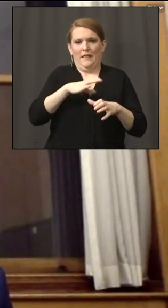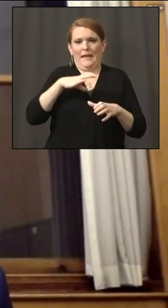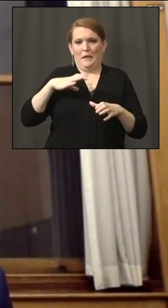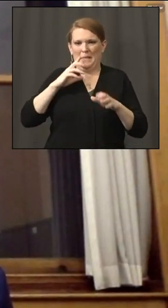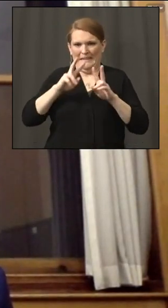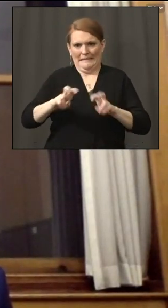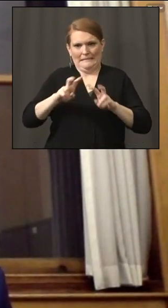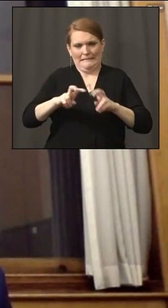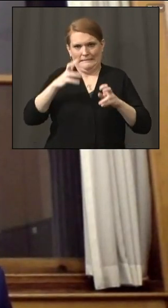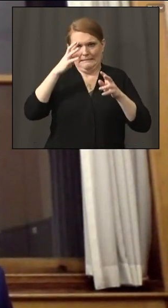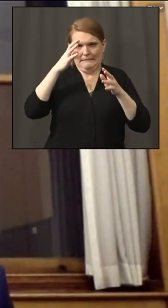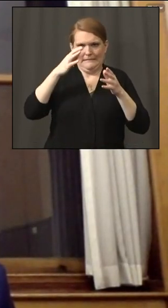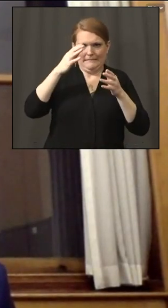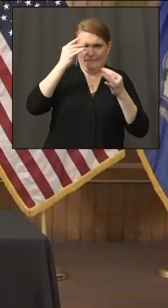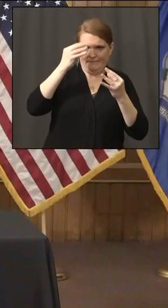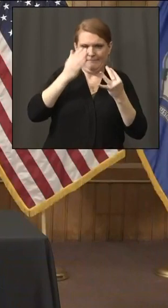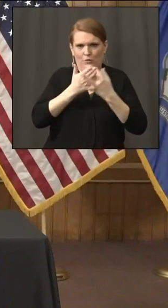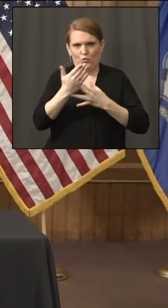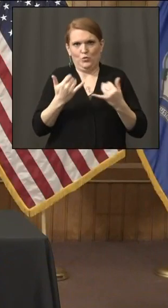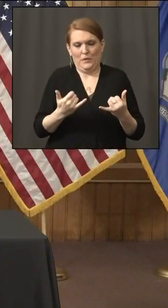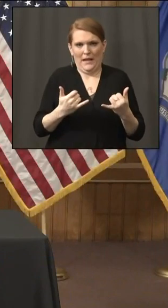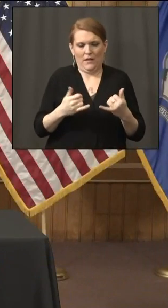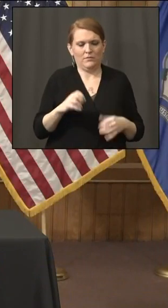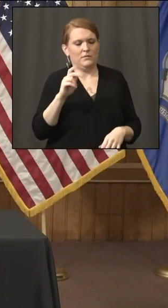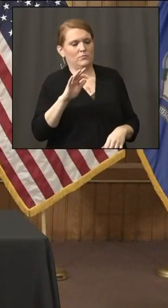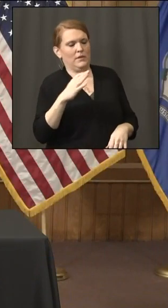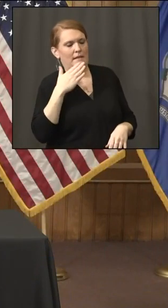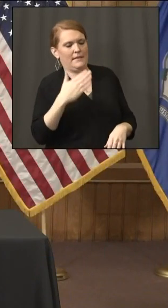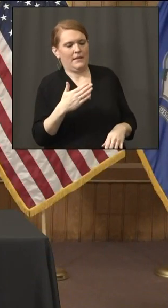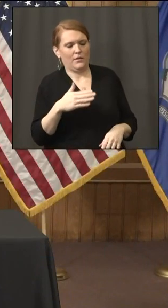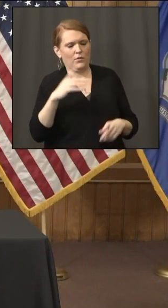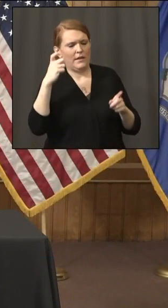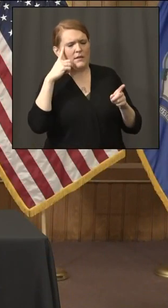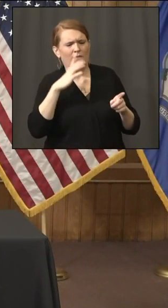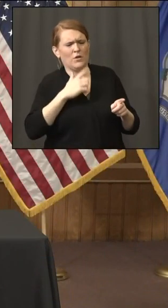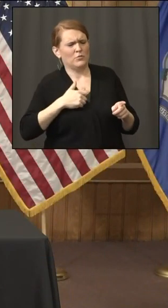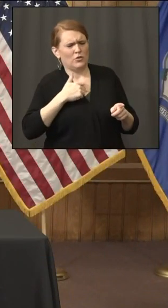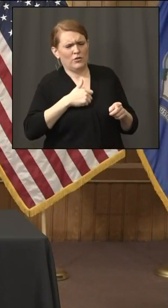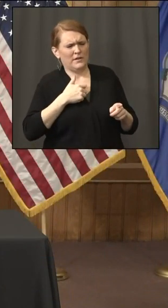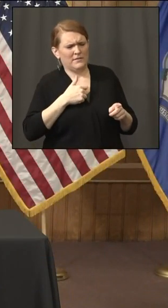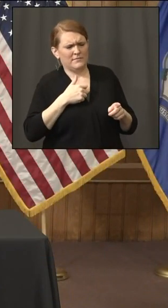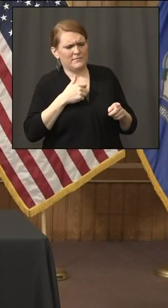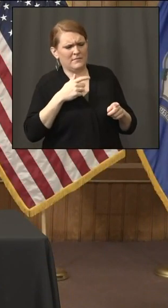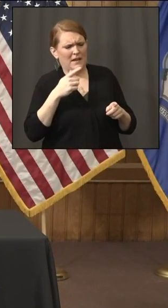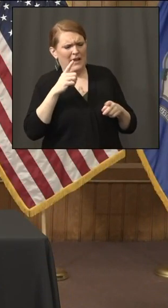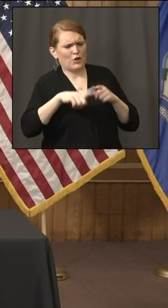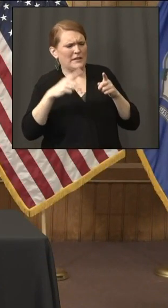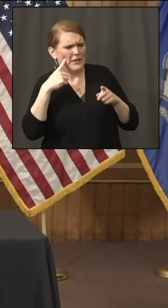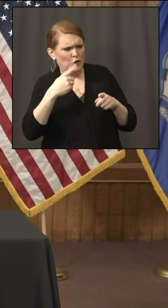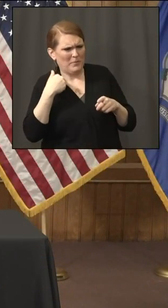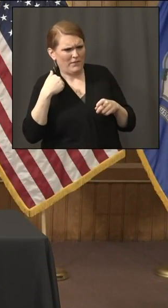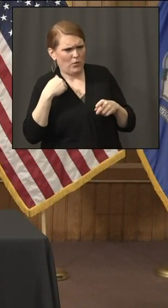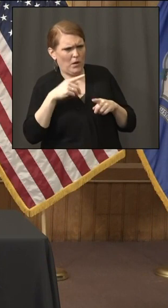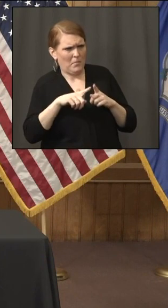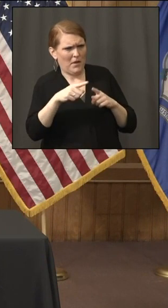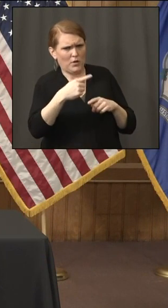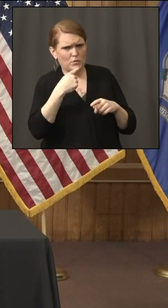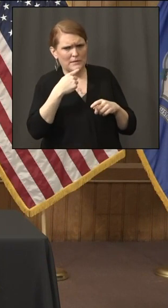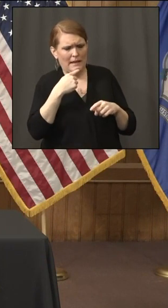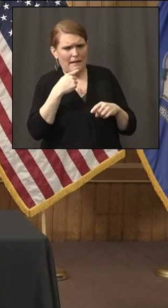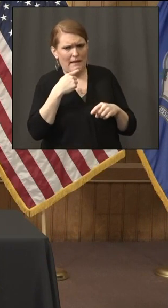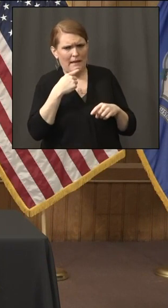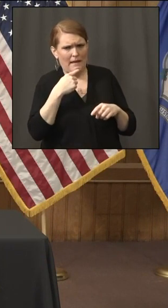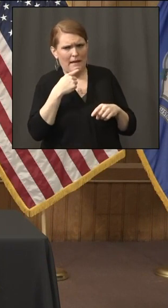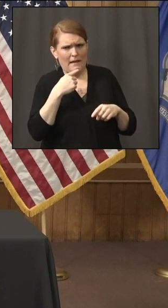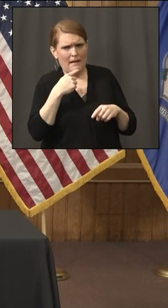Okay, thanks. Governor, did you I apologize, I didn't quite hear what you said. Did you said you will be seeking to renew the